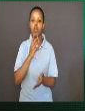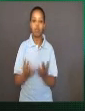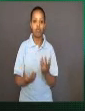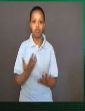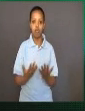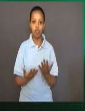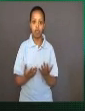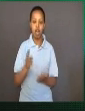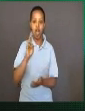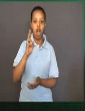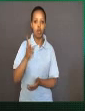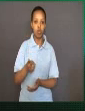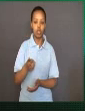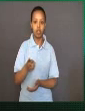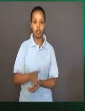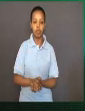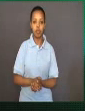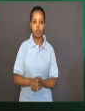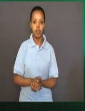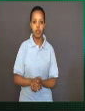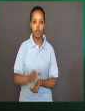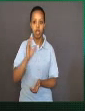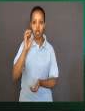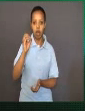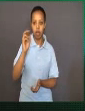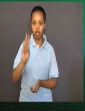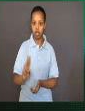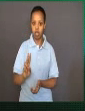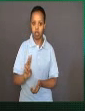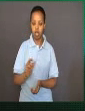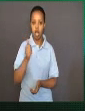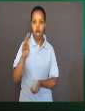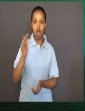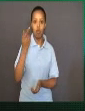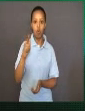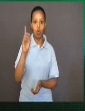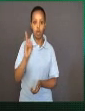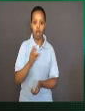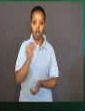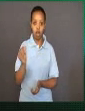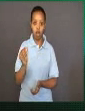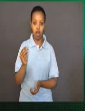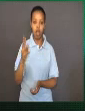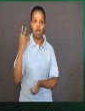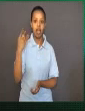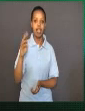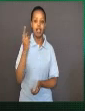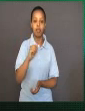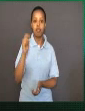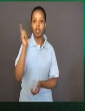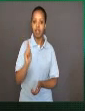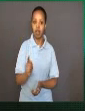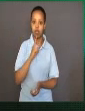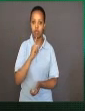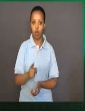hydrogen, carbon dioxide, ammonia, and methane in